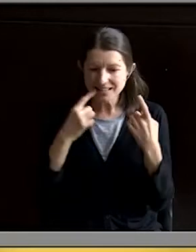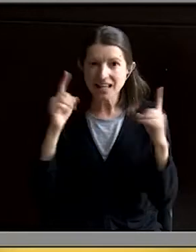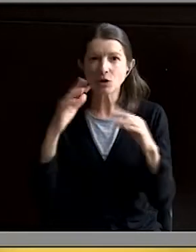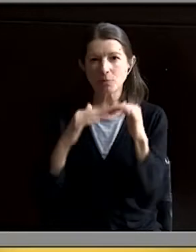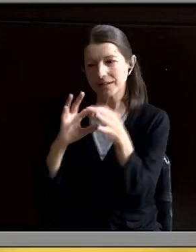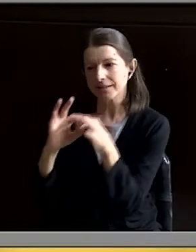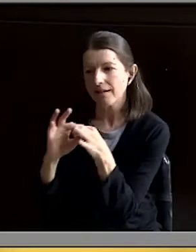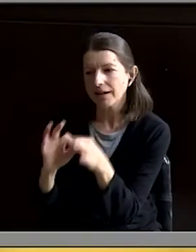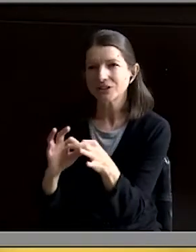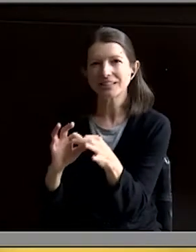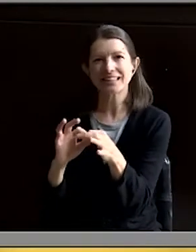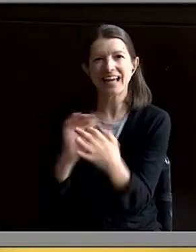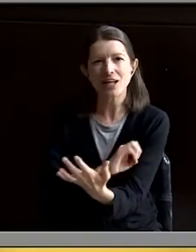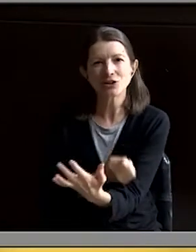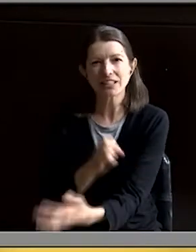and creating synergies.